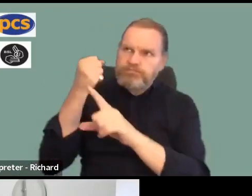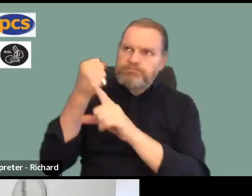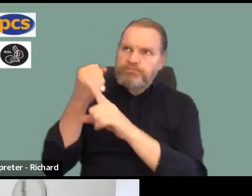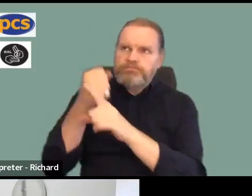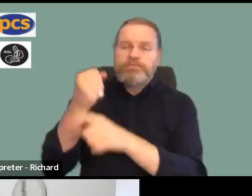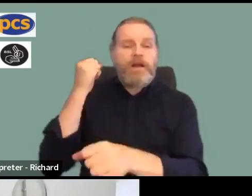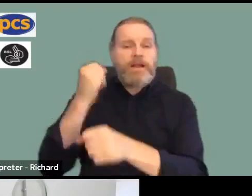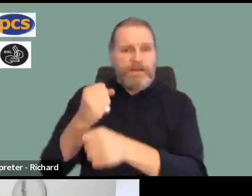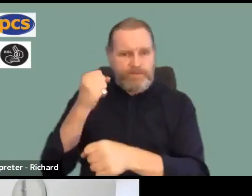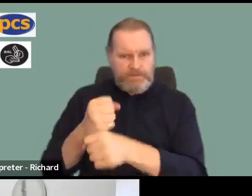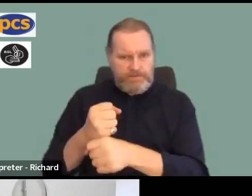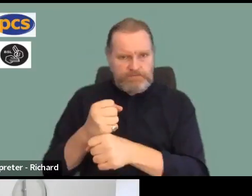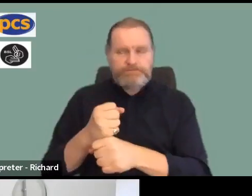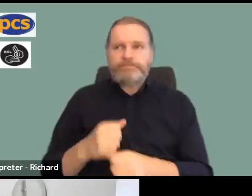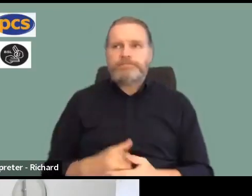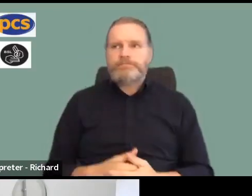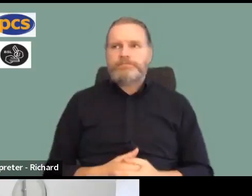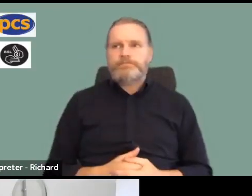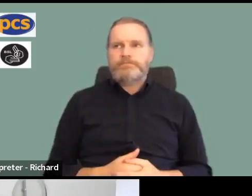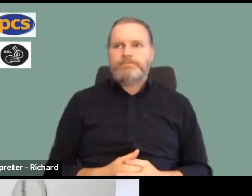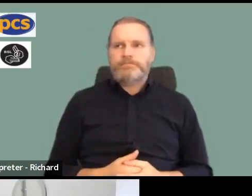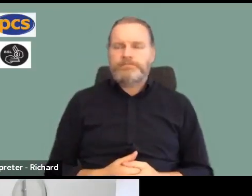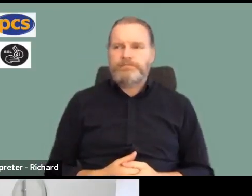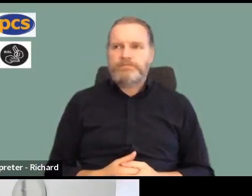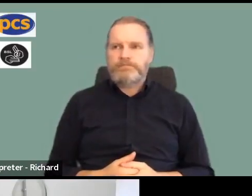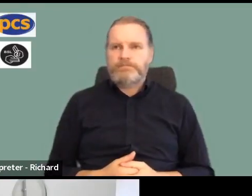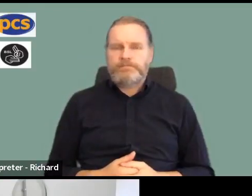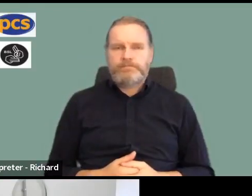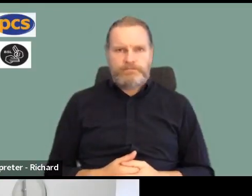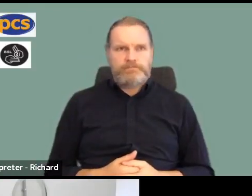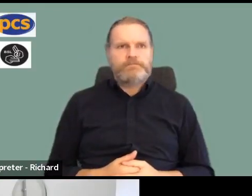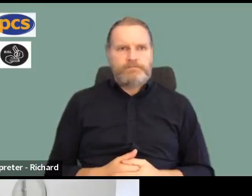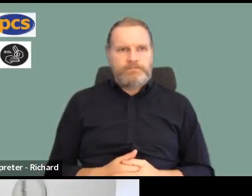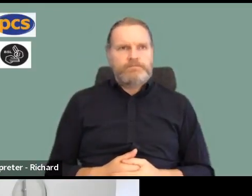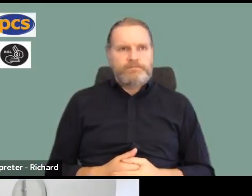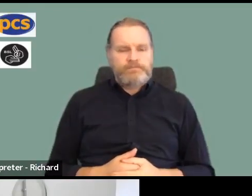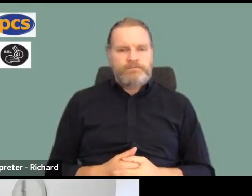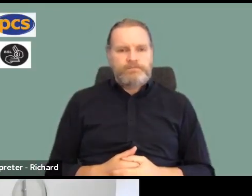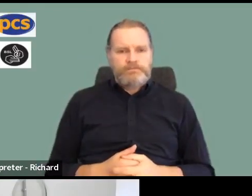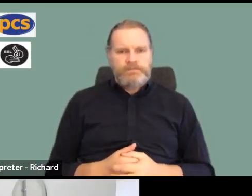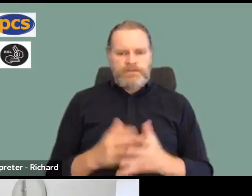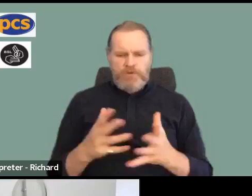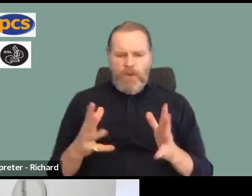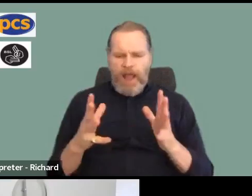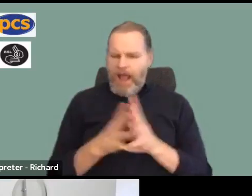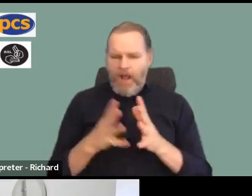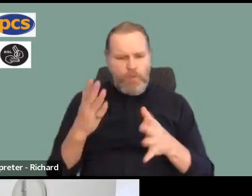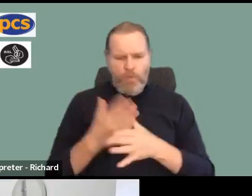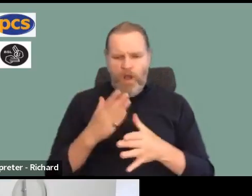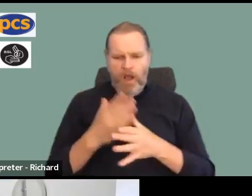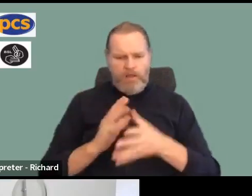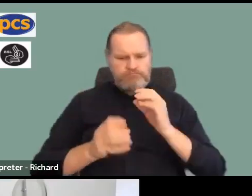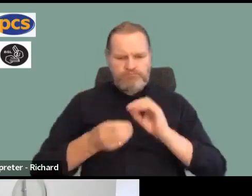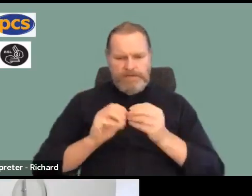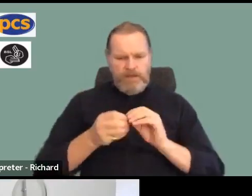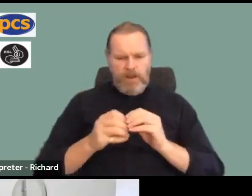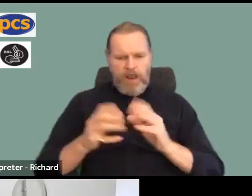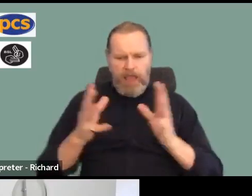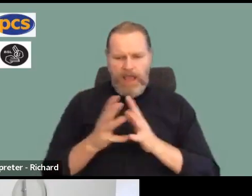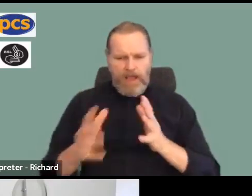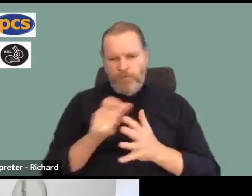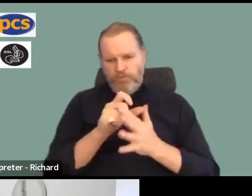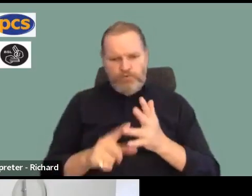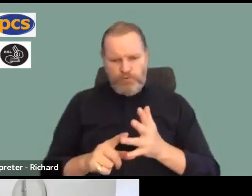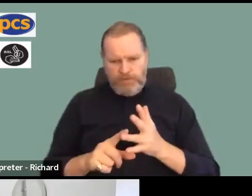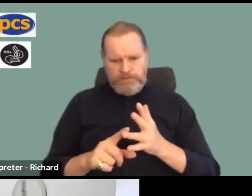So Fran, what I wanted to finish on really is the sort of practicalities of what we now need to do and what is at